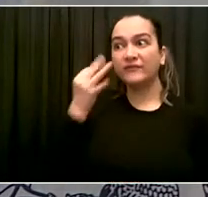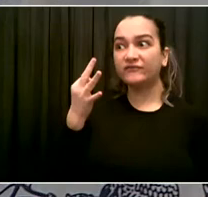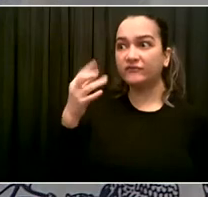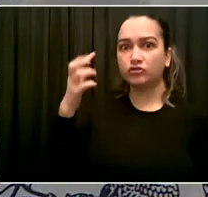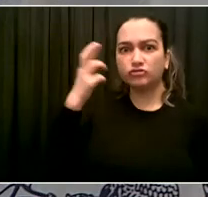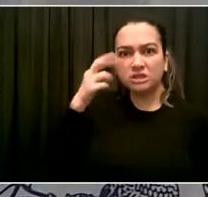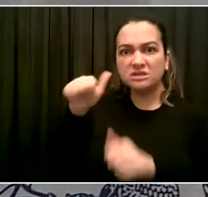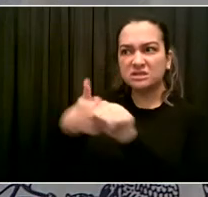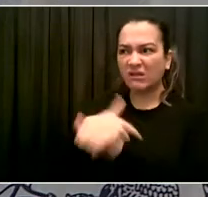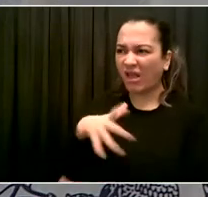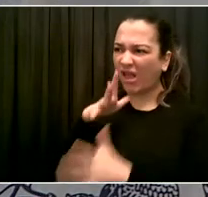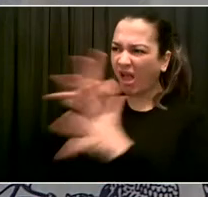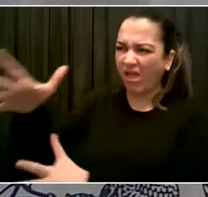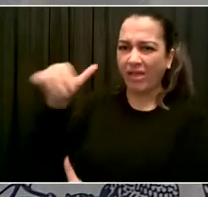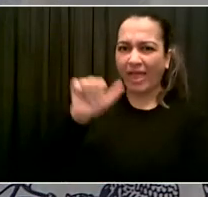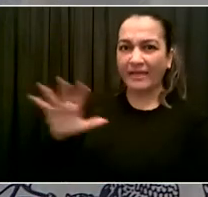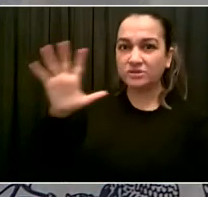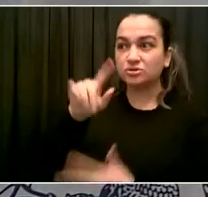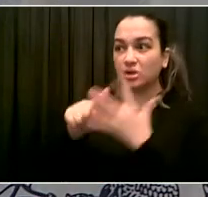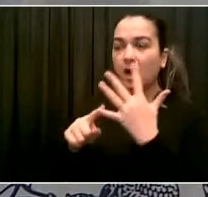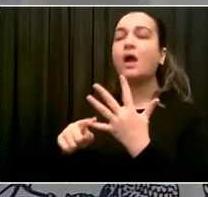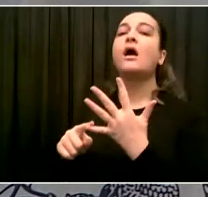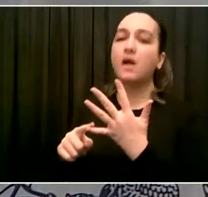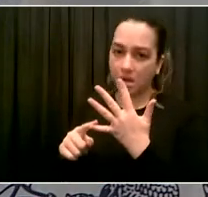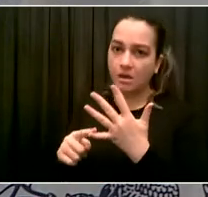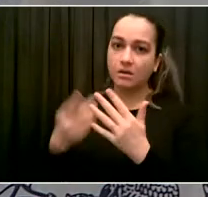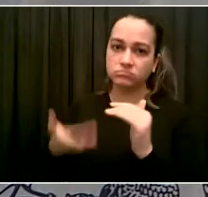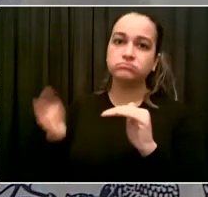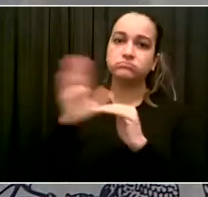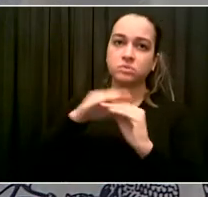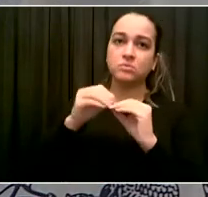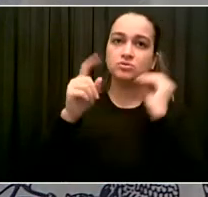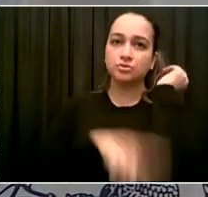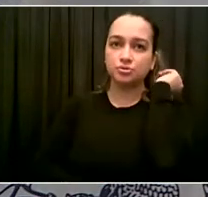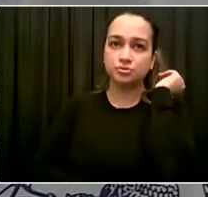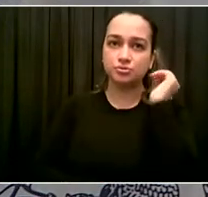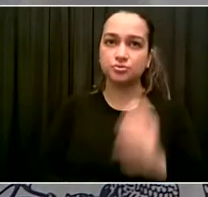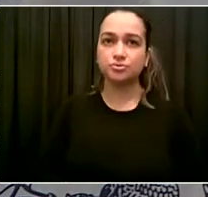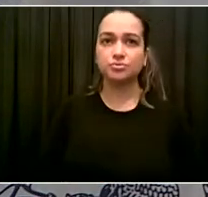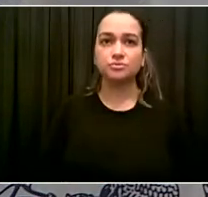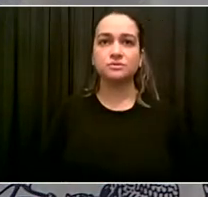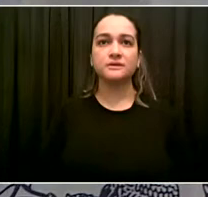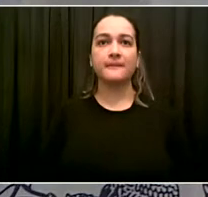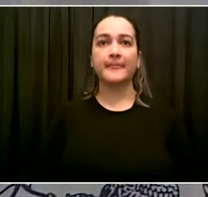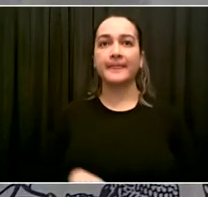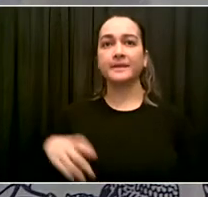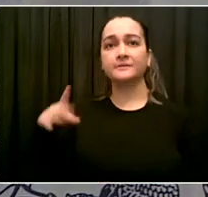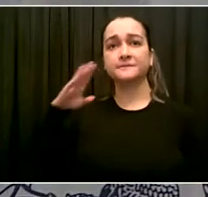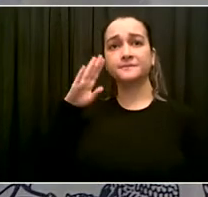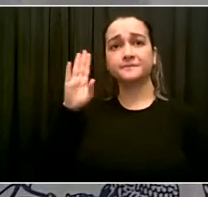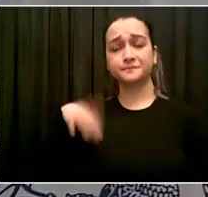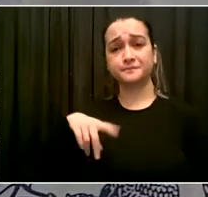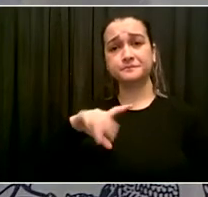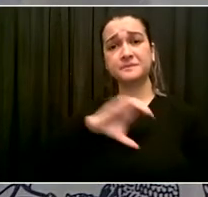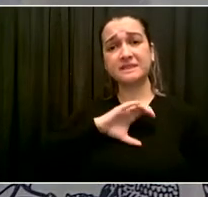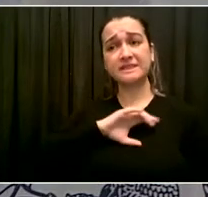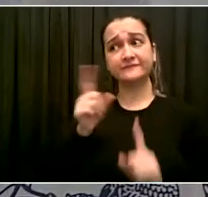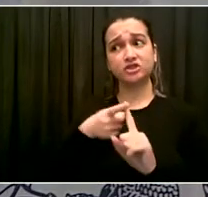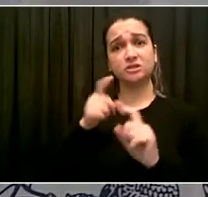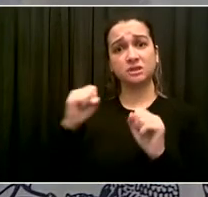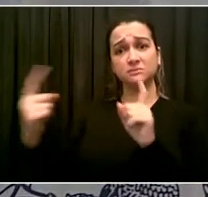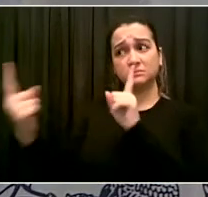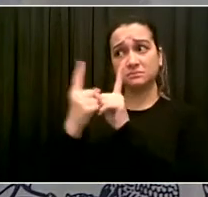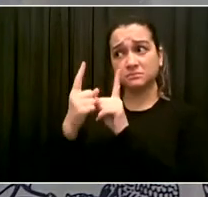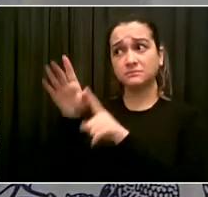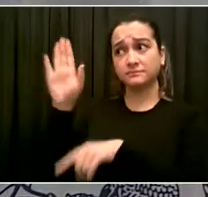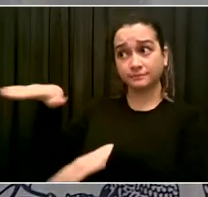criminal level, it's perfectly appropriate for an NYPD officer to talk to them to say that was not appropriate. And if you did that on a higher